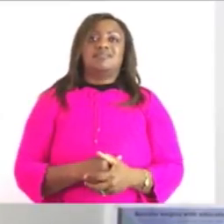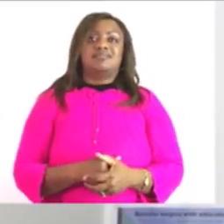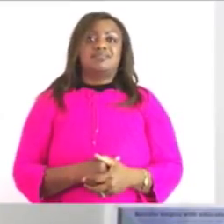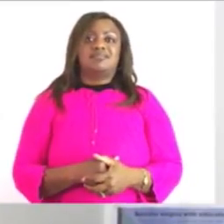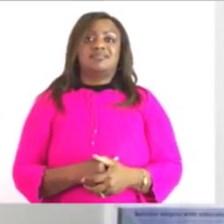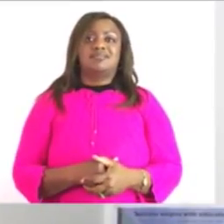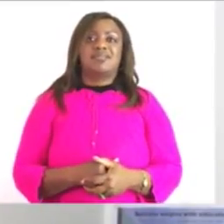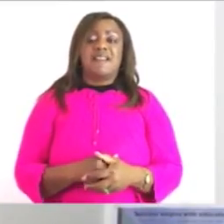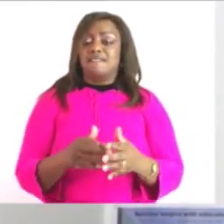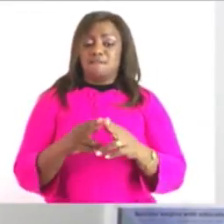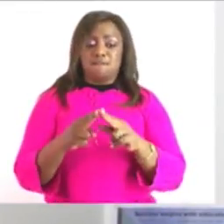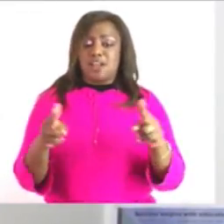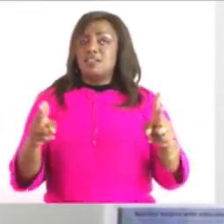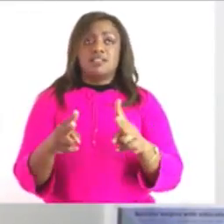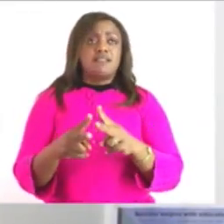very